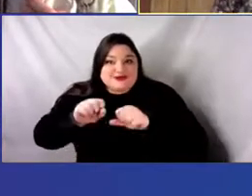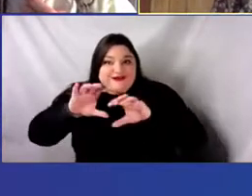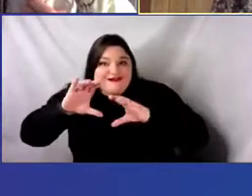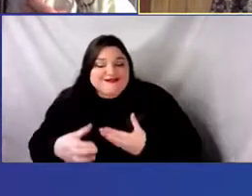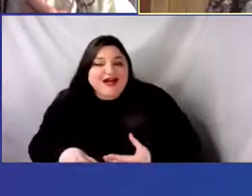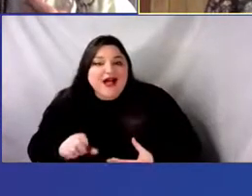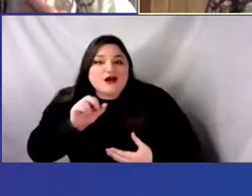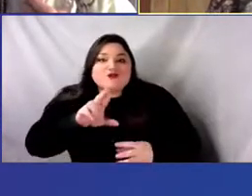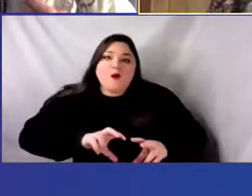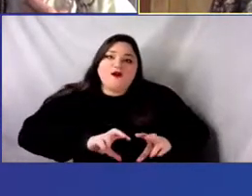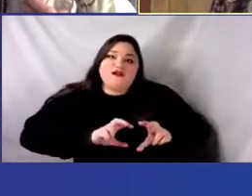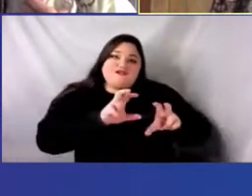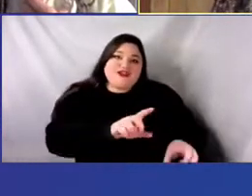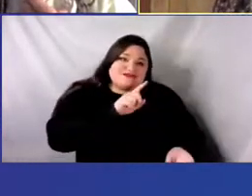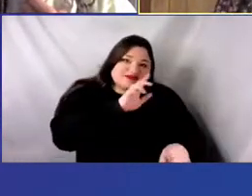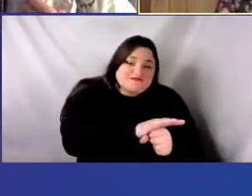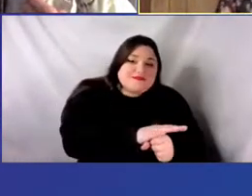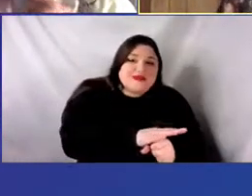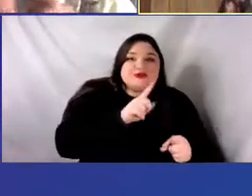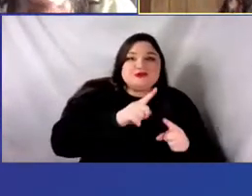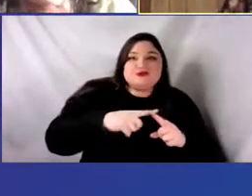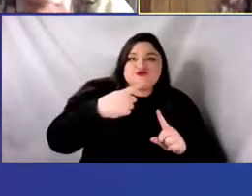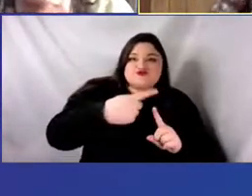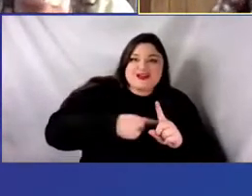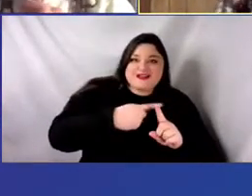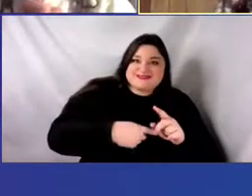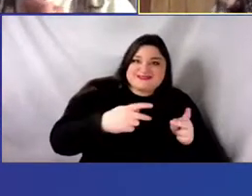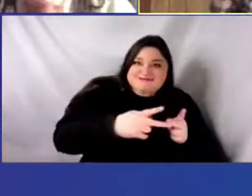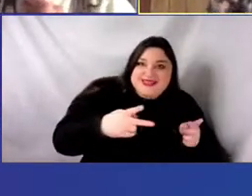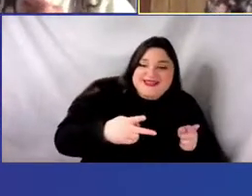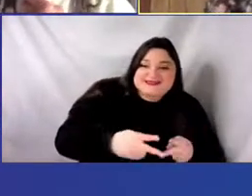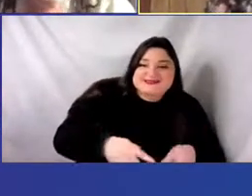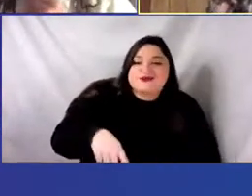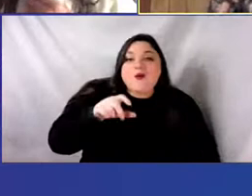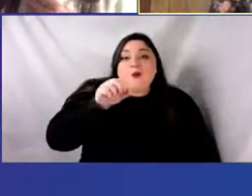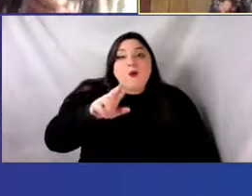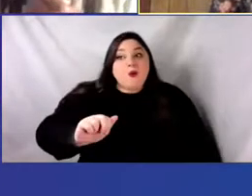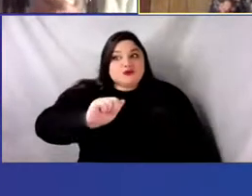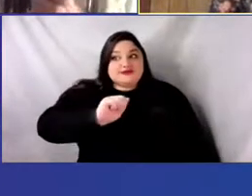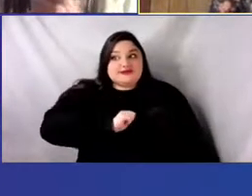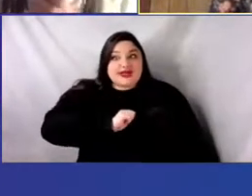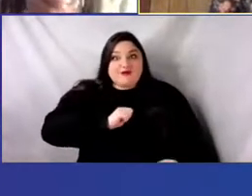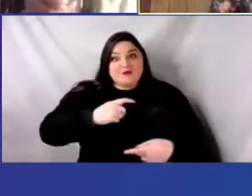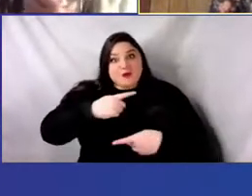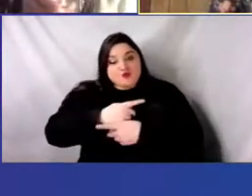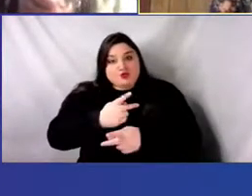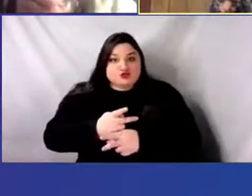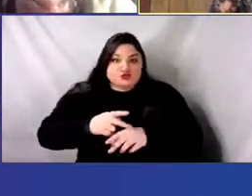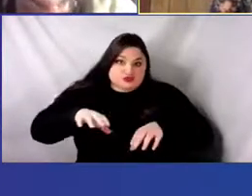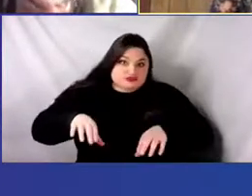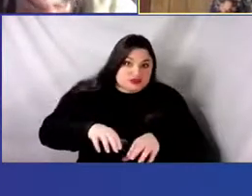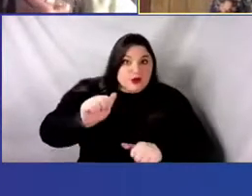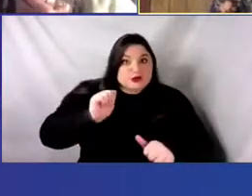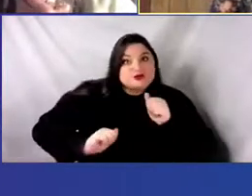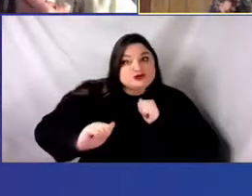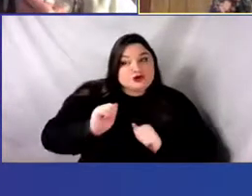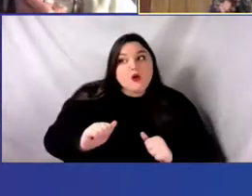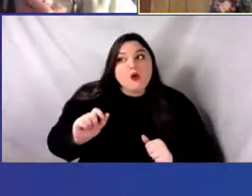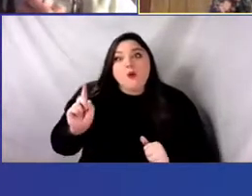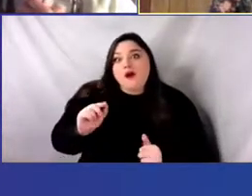to, you know, self-producing shows as early emerging artists often are kind of, um,